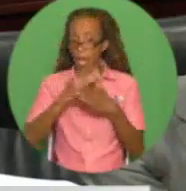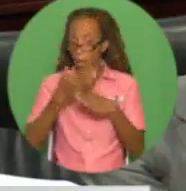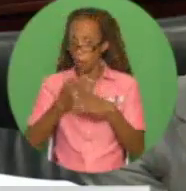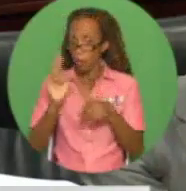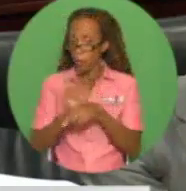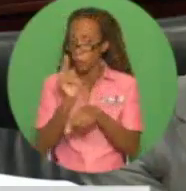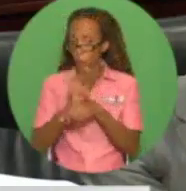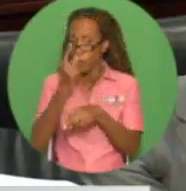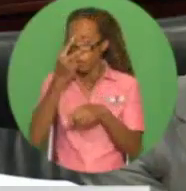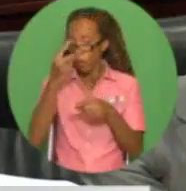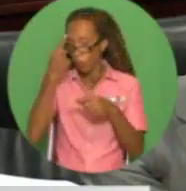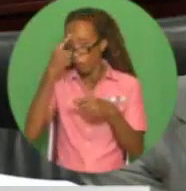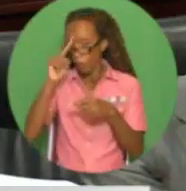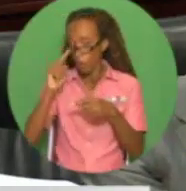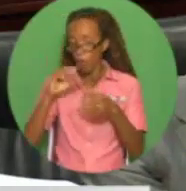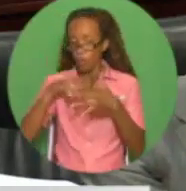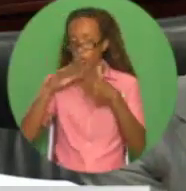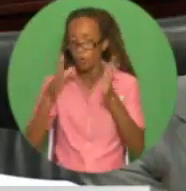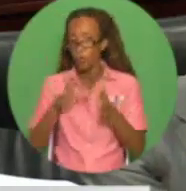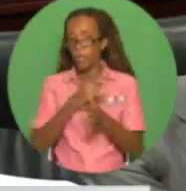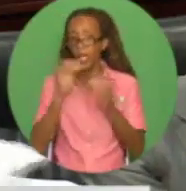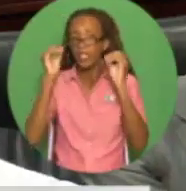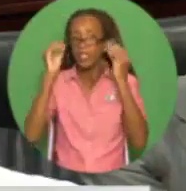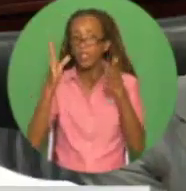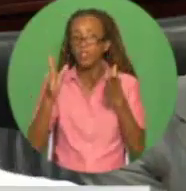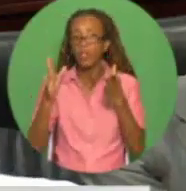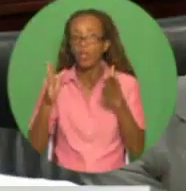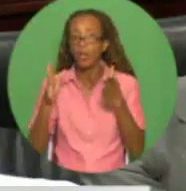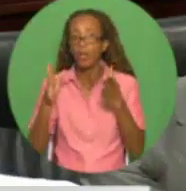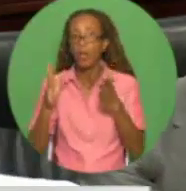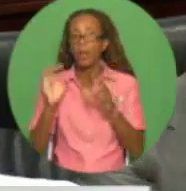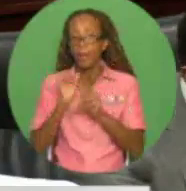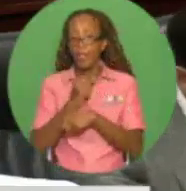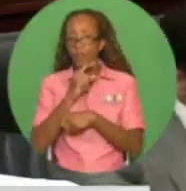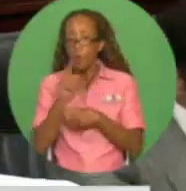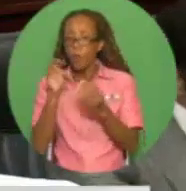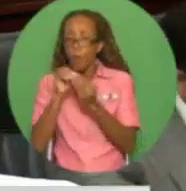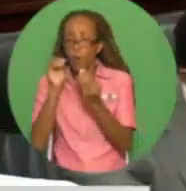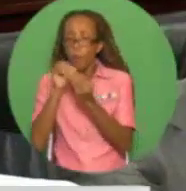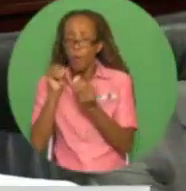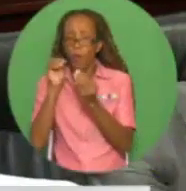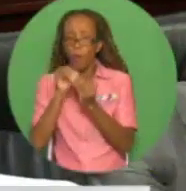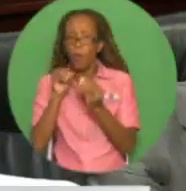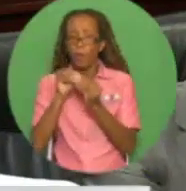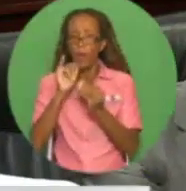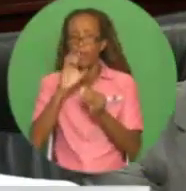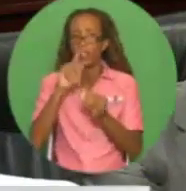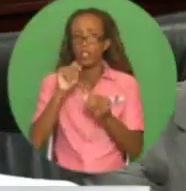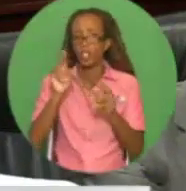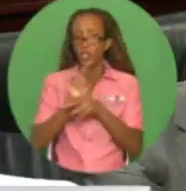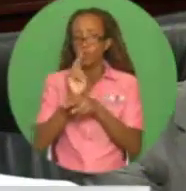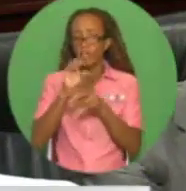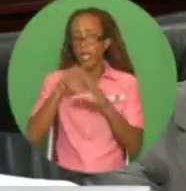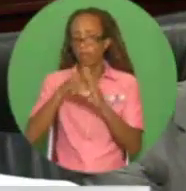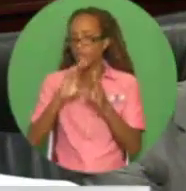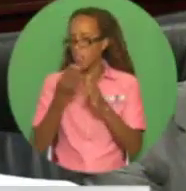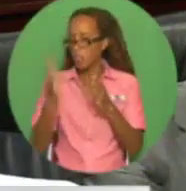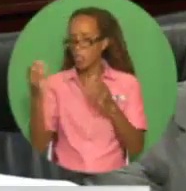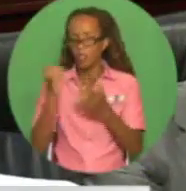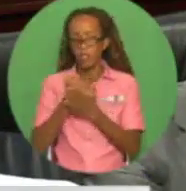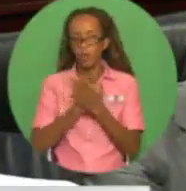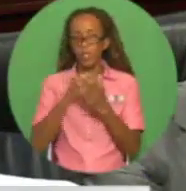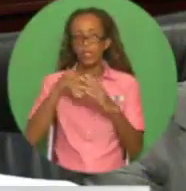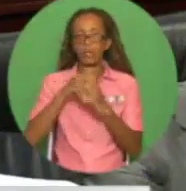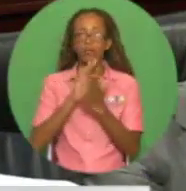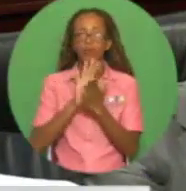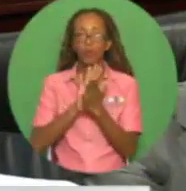students and teachers would facilitate the integration of ICT into the curriculum delivery in all subject areas, thereby